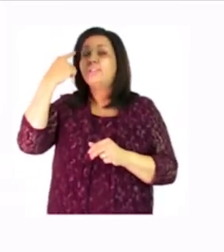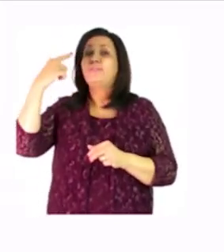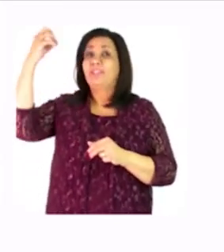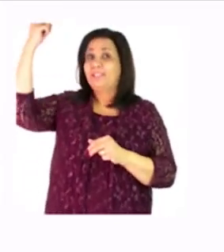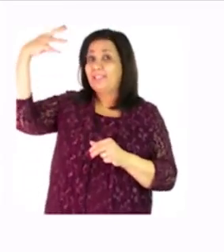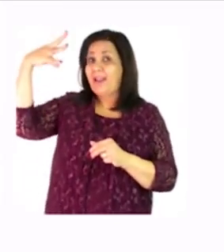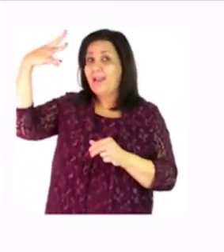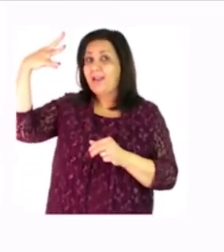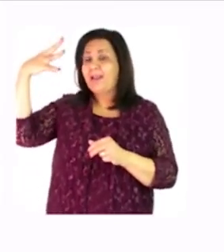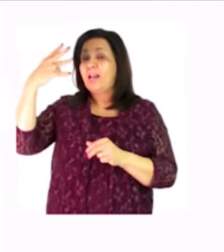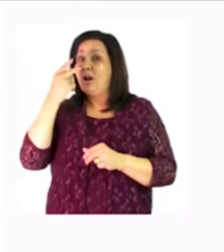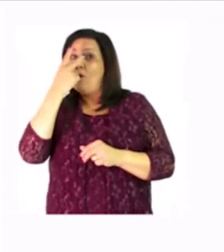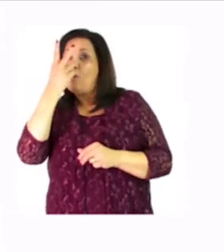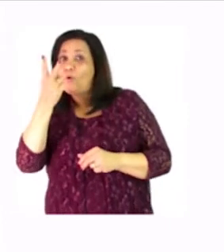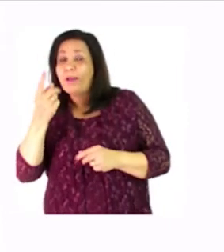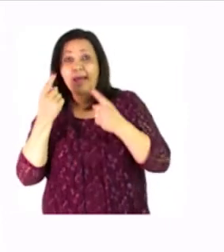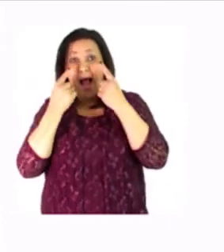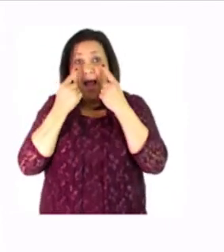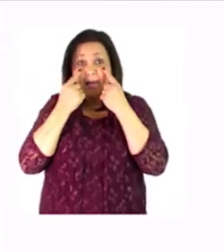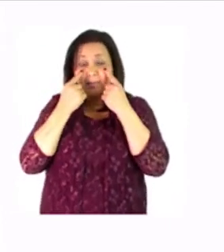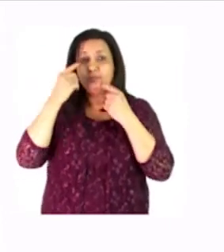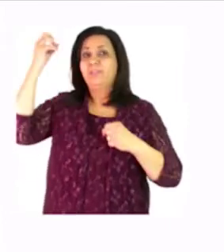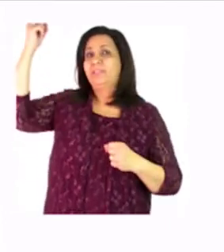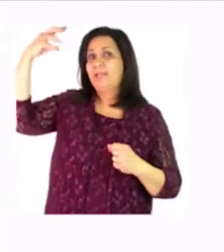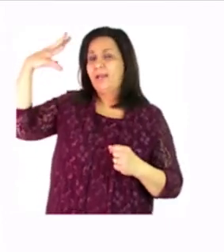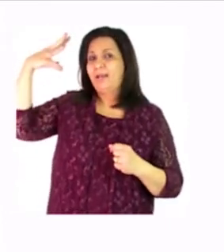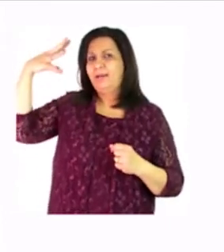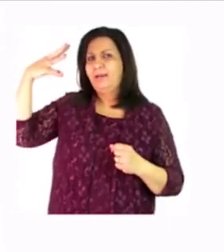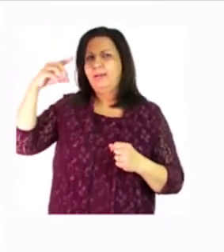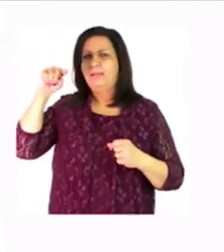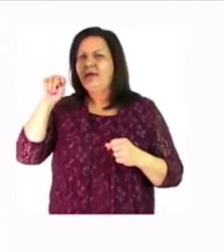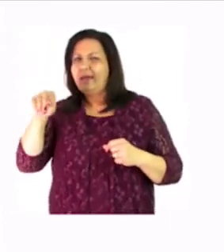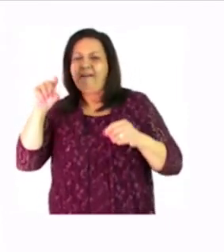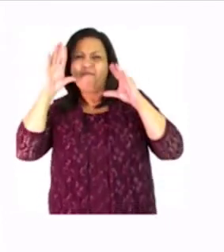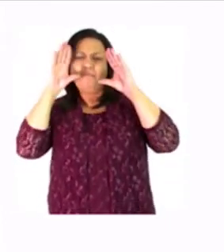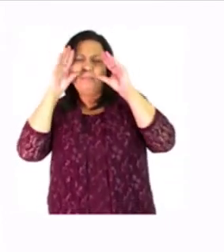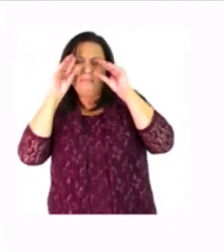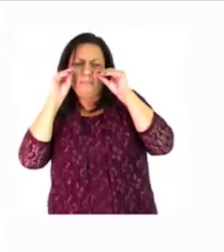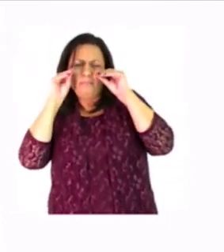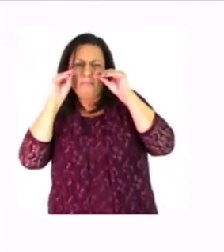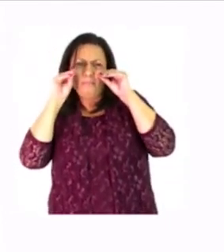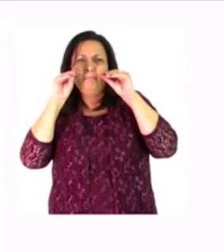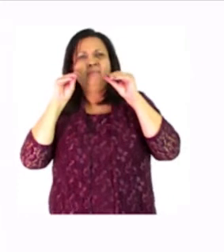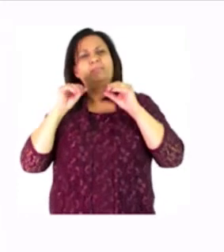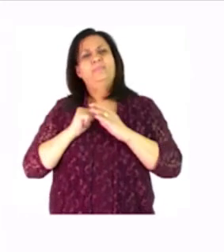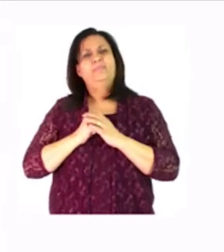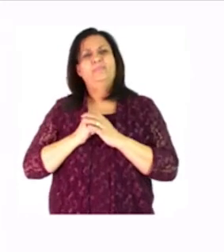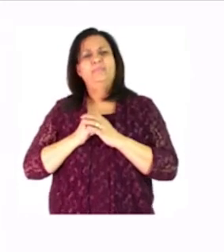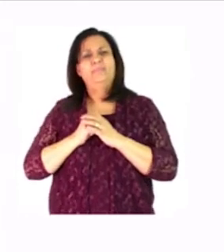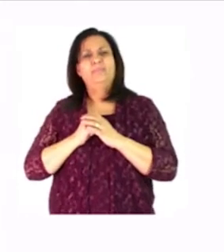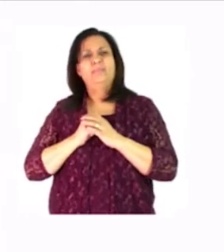look at the eyes of the sun the sun is fast asleep the eyes are closed